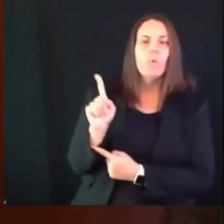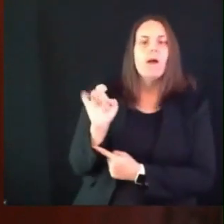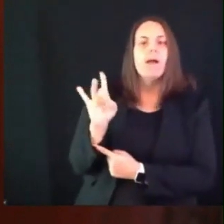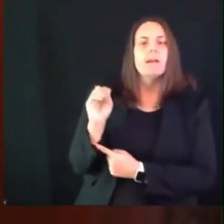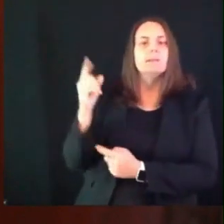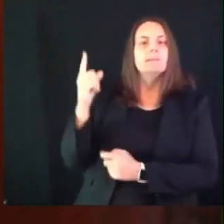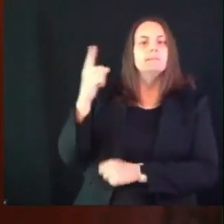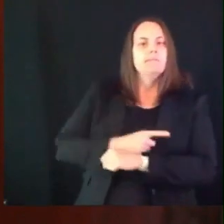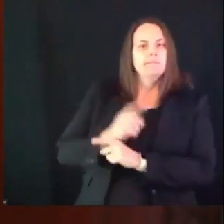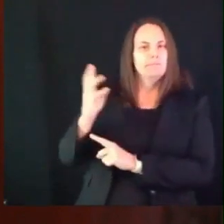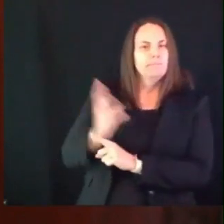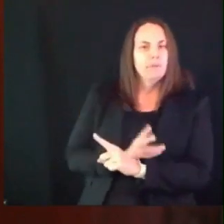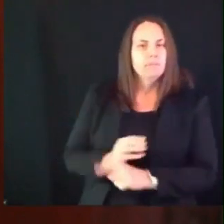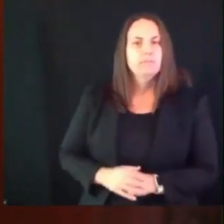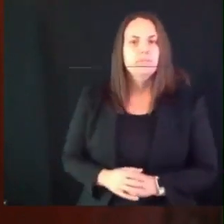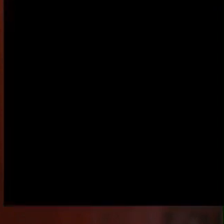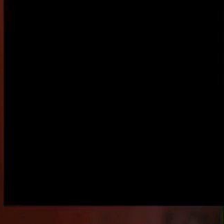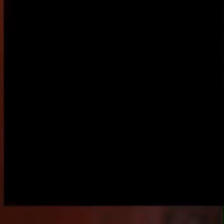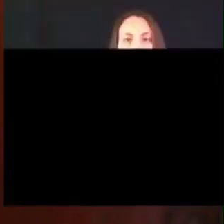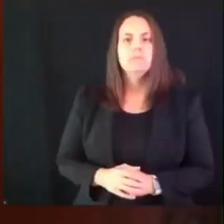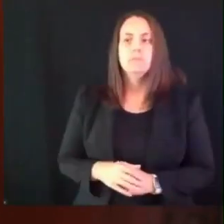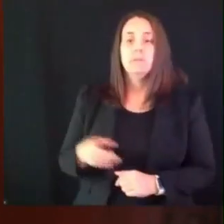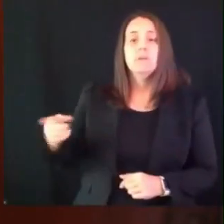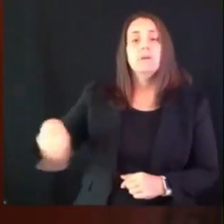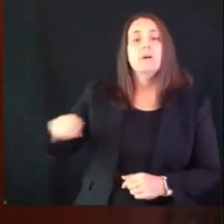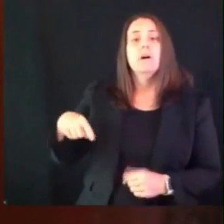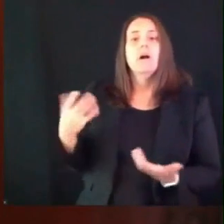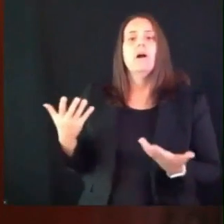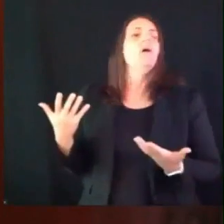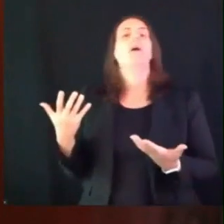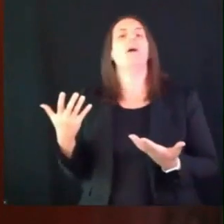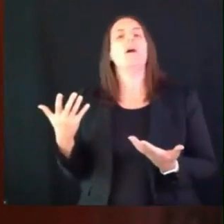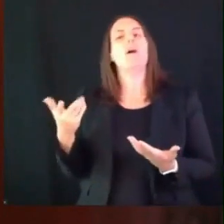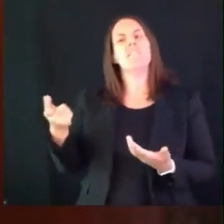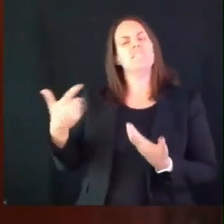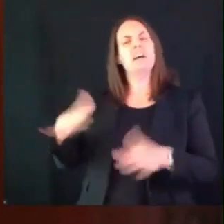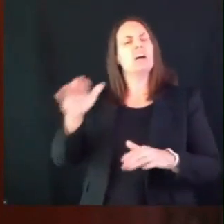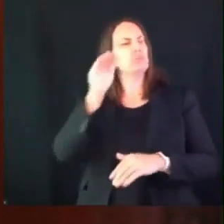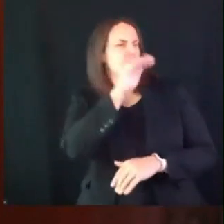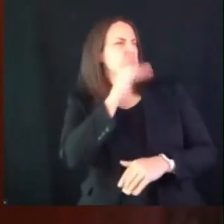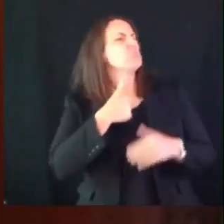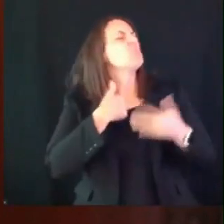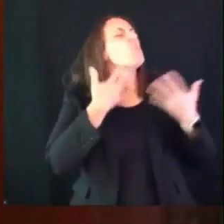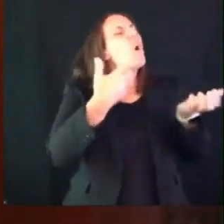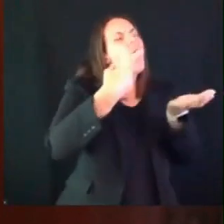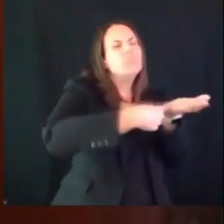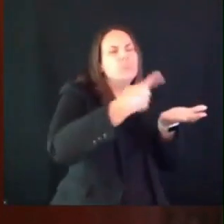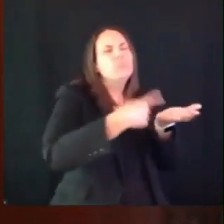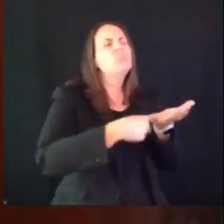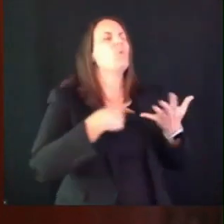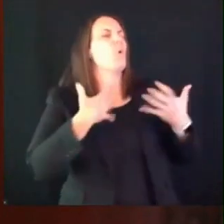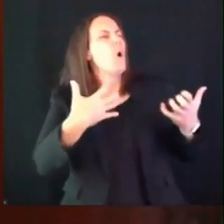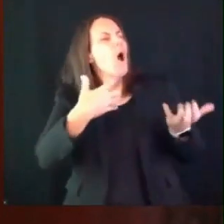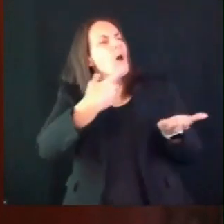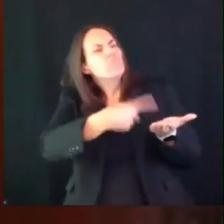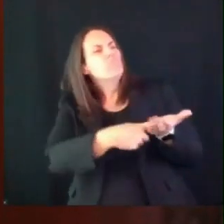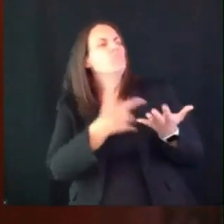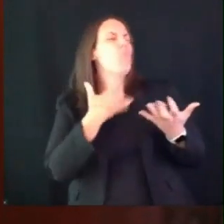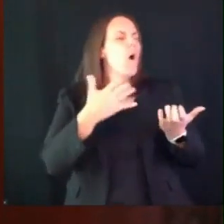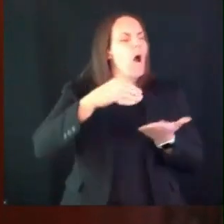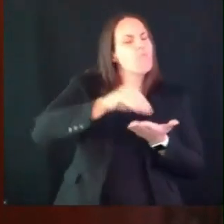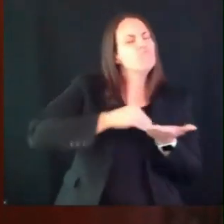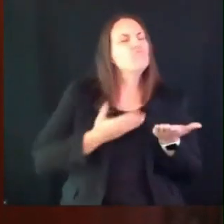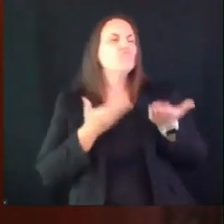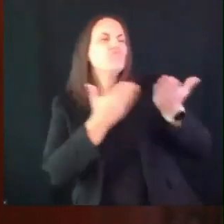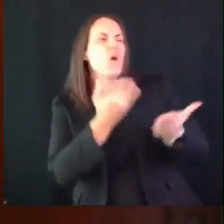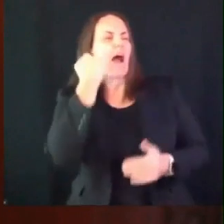i've been sitting here at this table which is the same place i sat about once a week for months now and i have yet